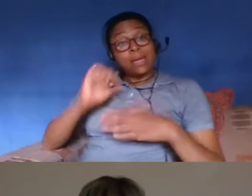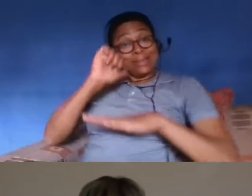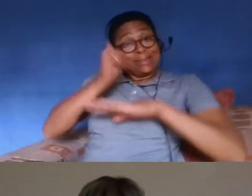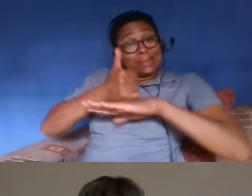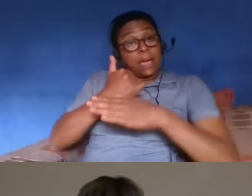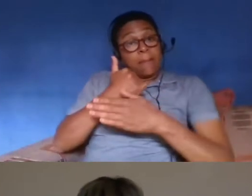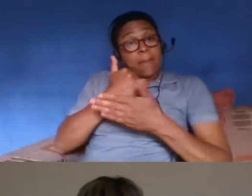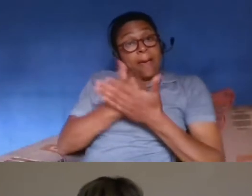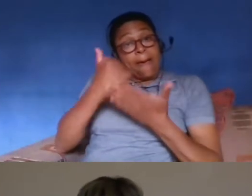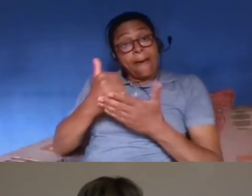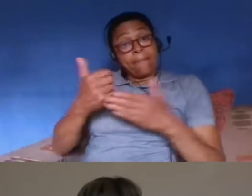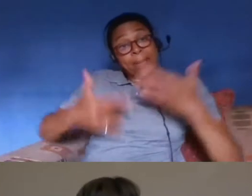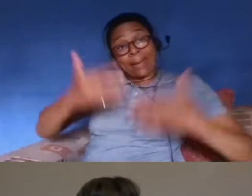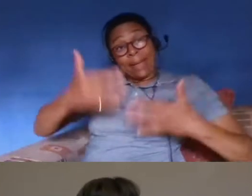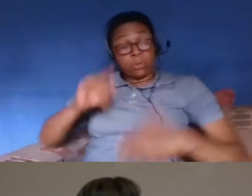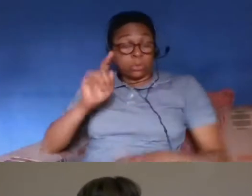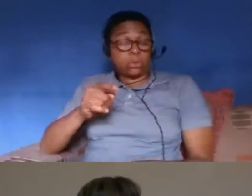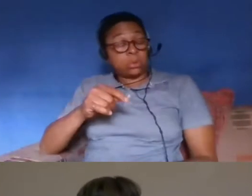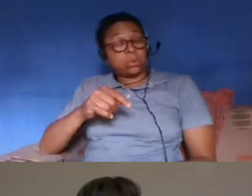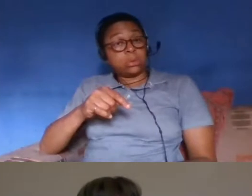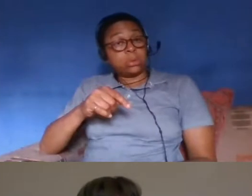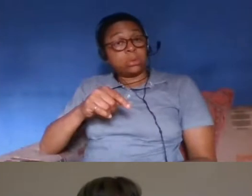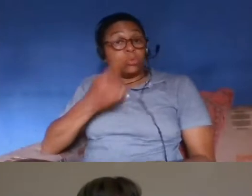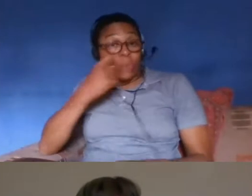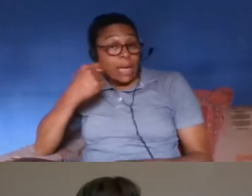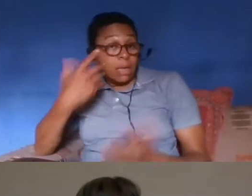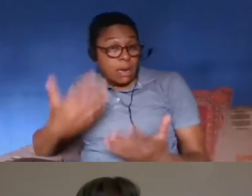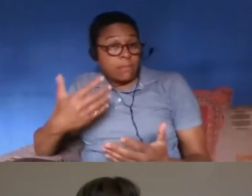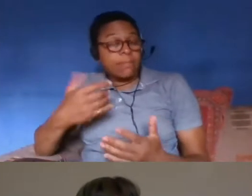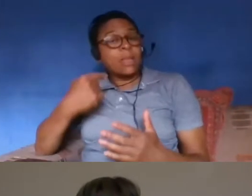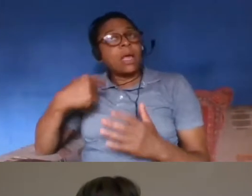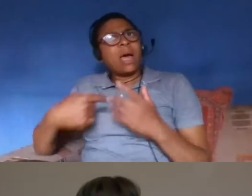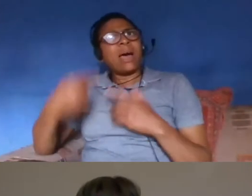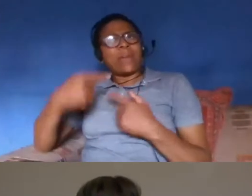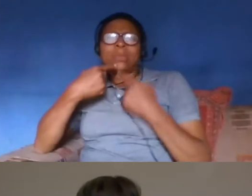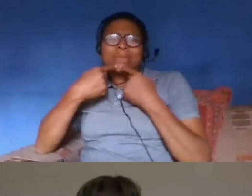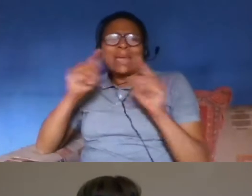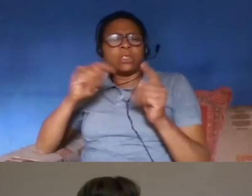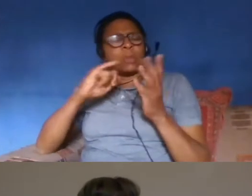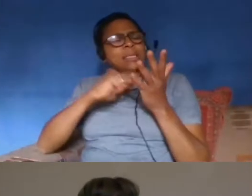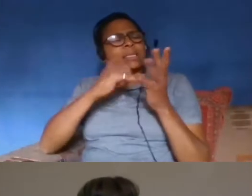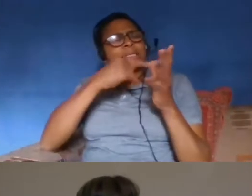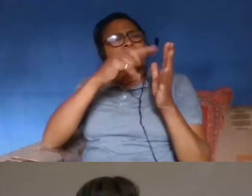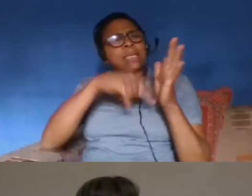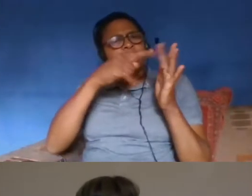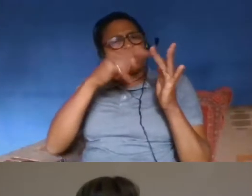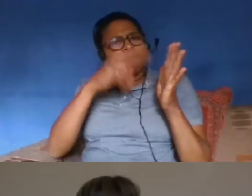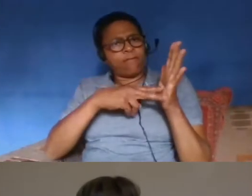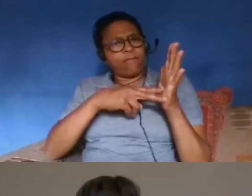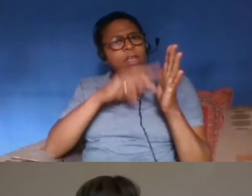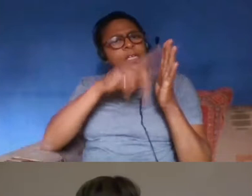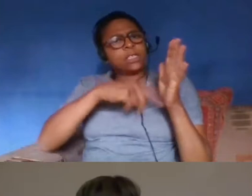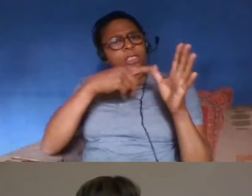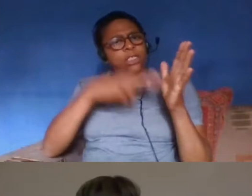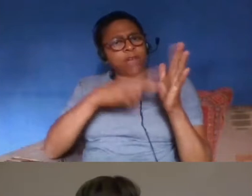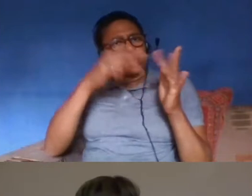closed down and when that was announced it was by i think it was sajid javid as who was briefly home secretary um and um he announced